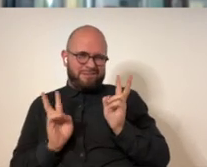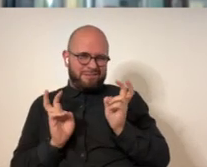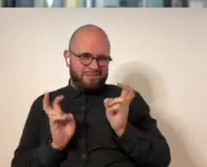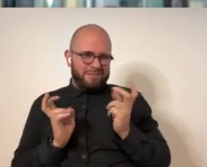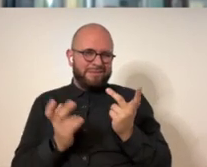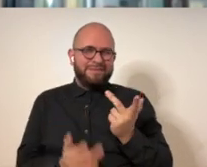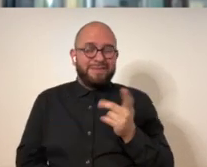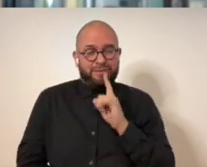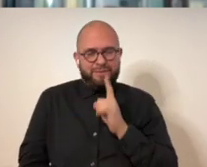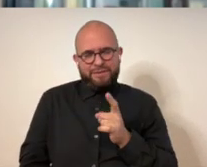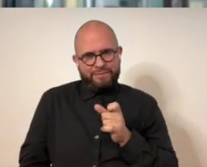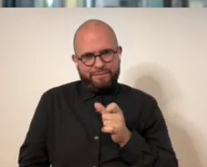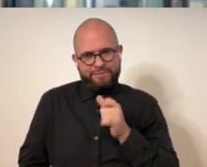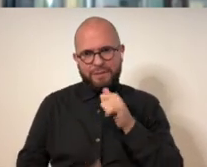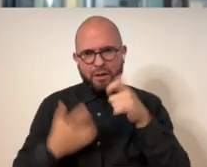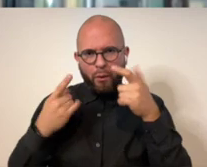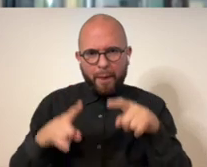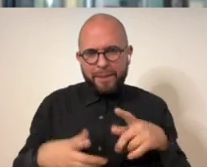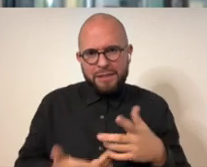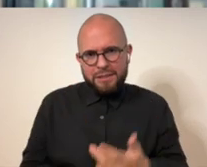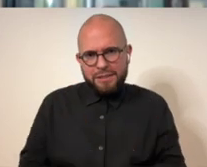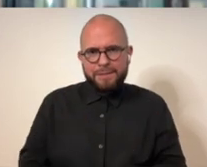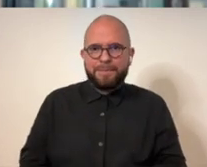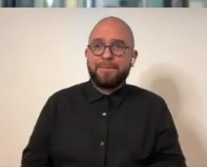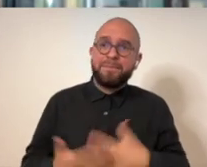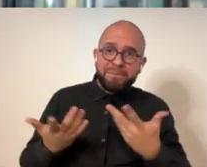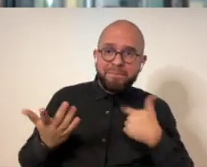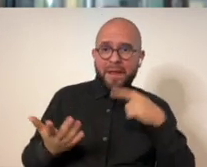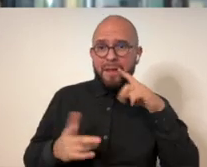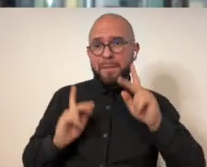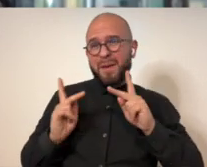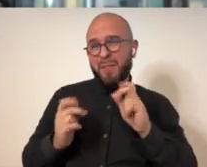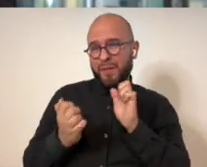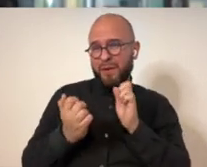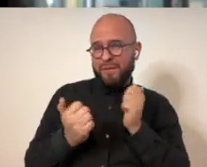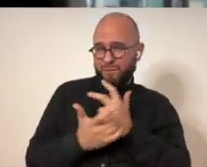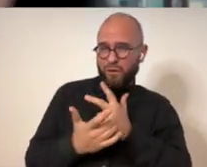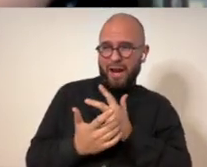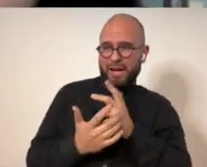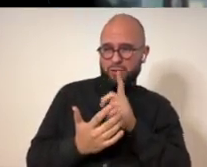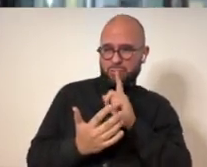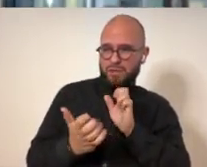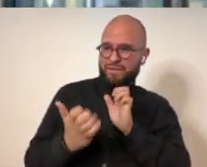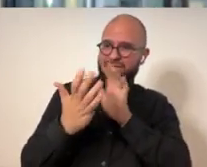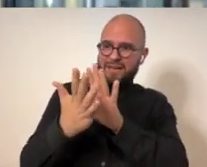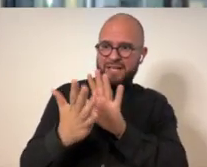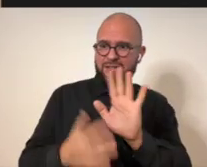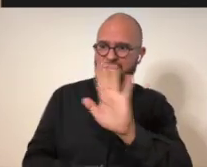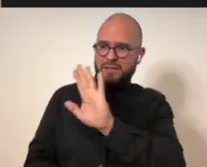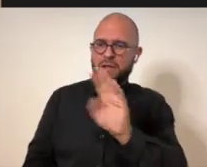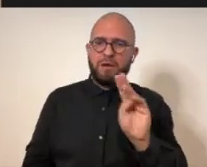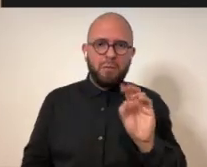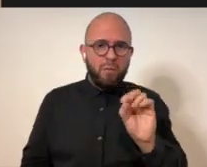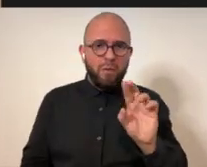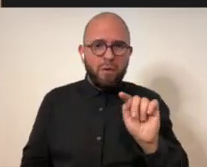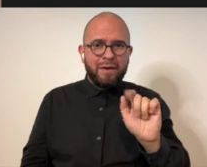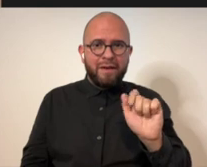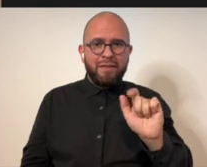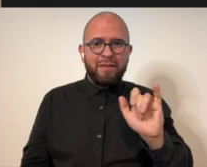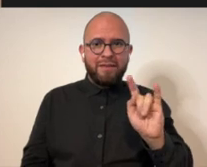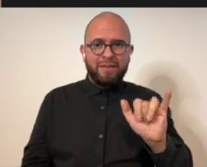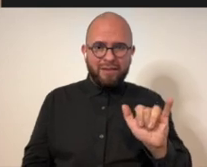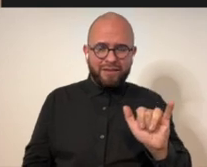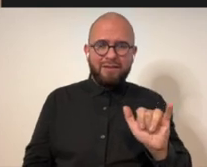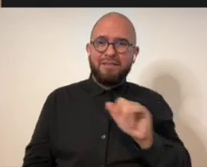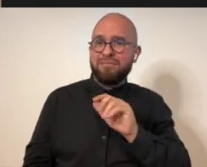contagious. And it's, that's not how most things work. Well, I think people are afraid to